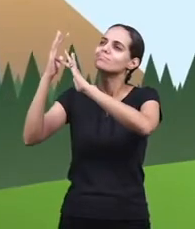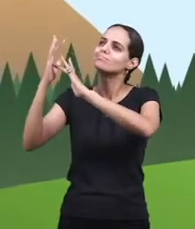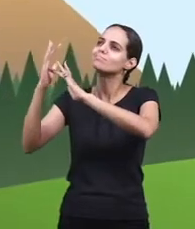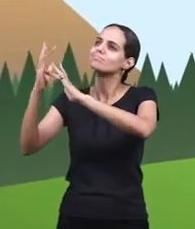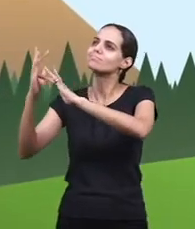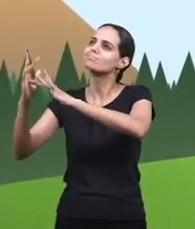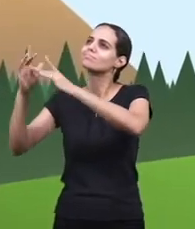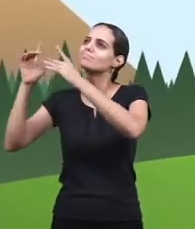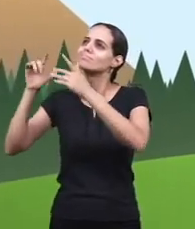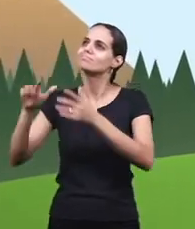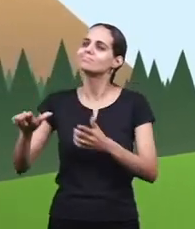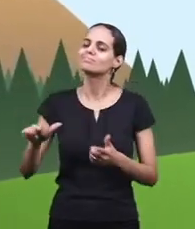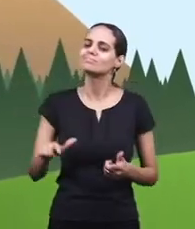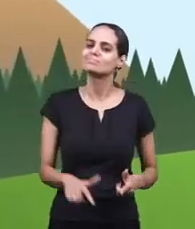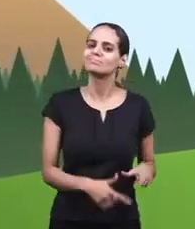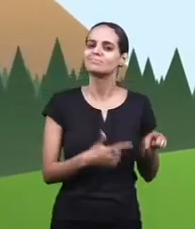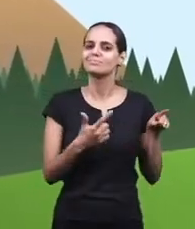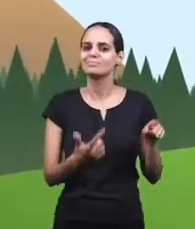we'll see it